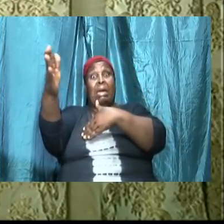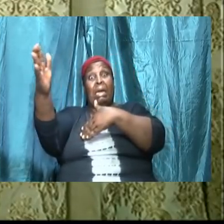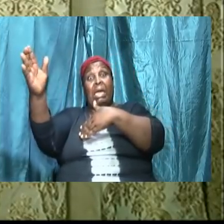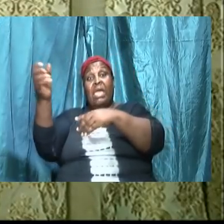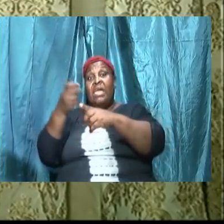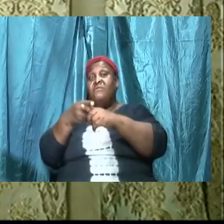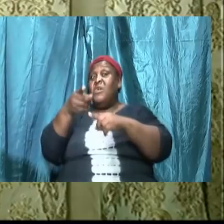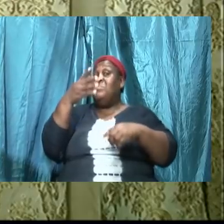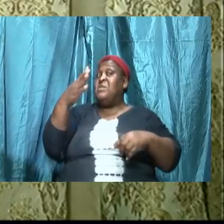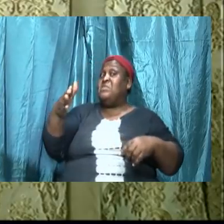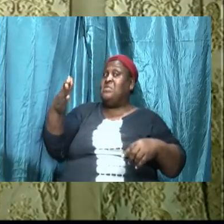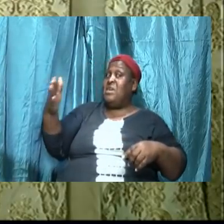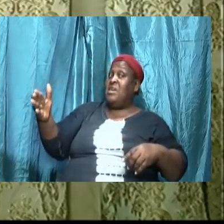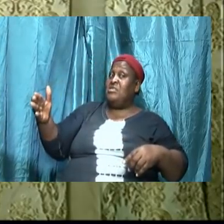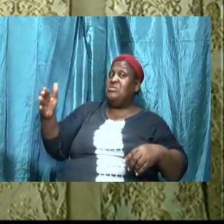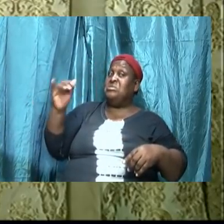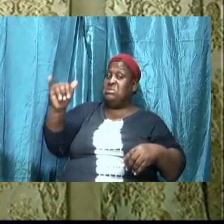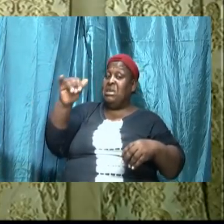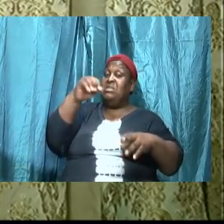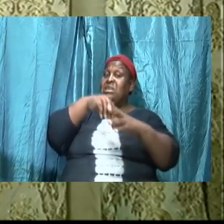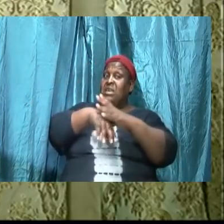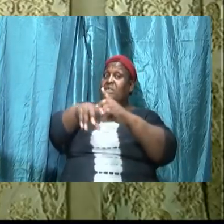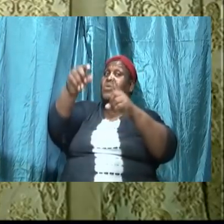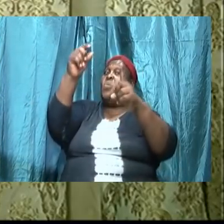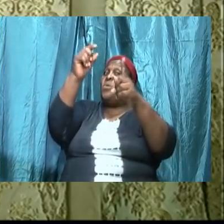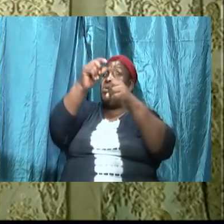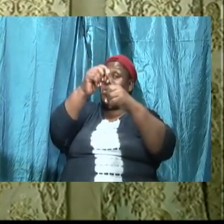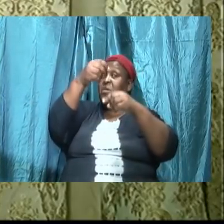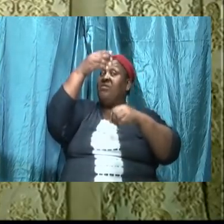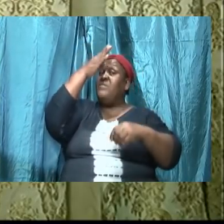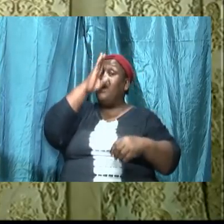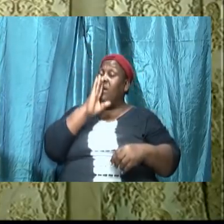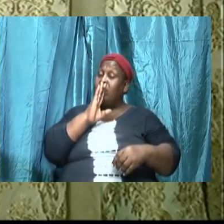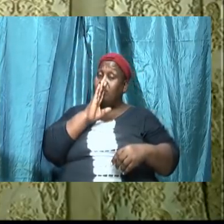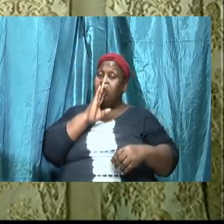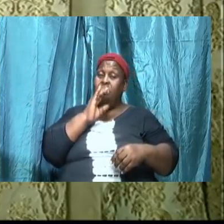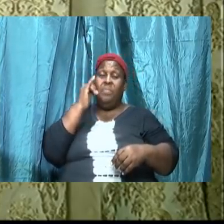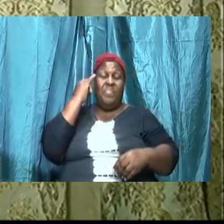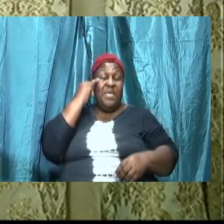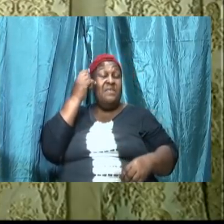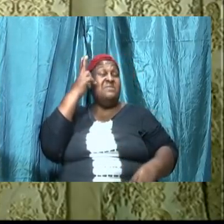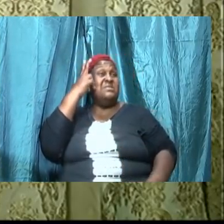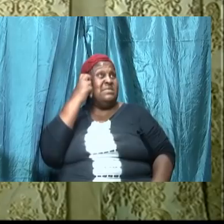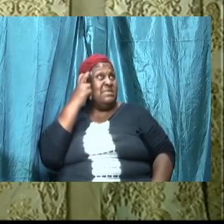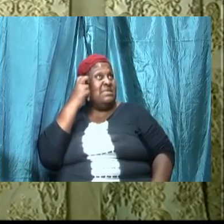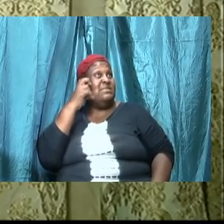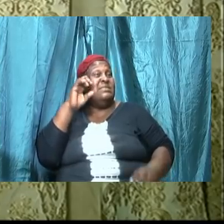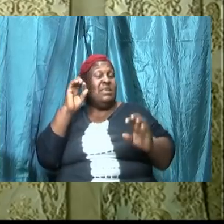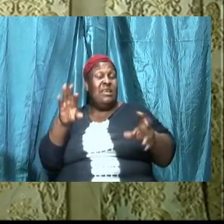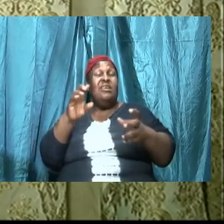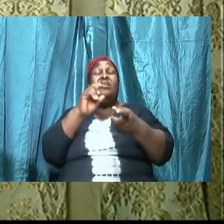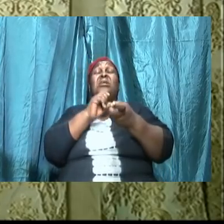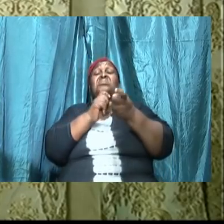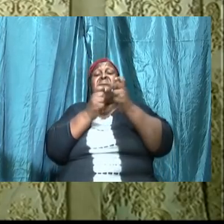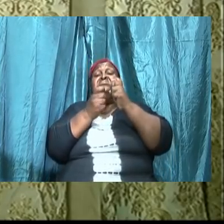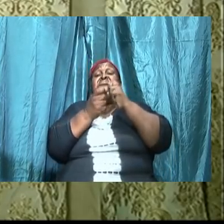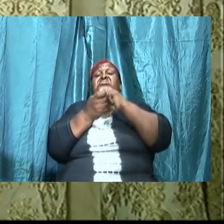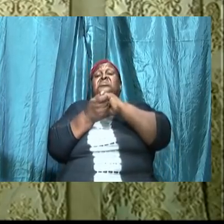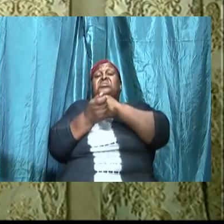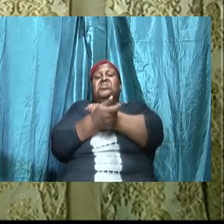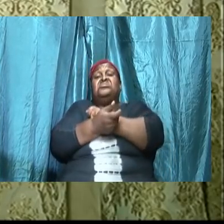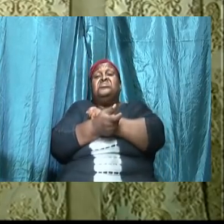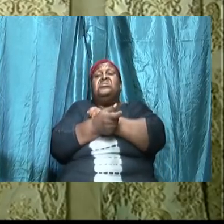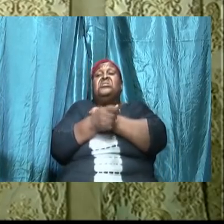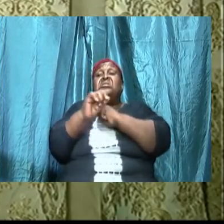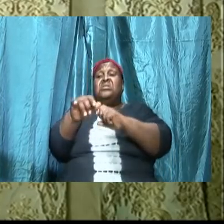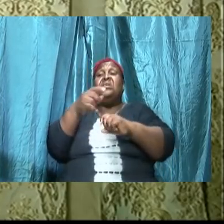are contained in the word that is most important if Satan can divert to the extent that we